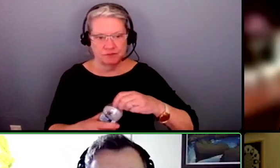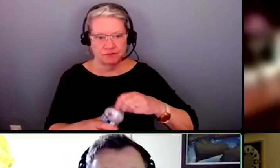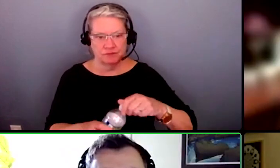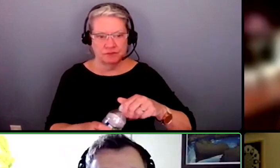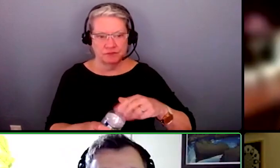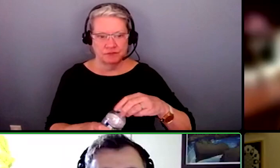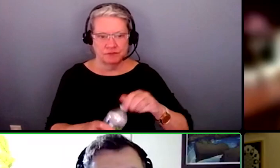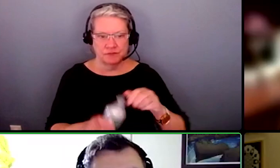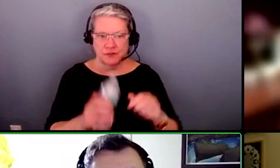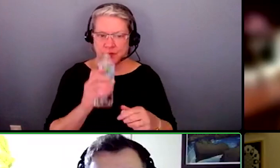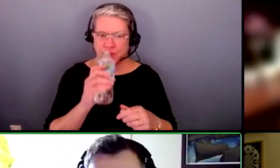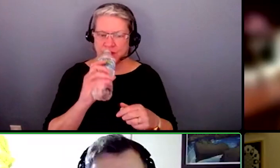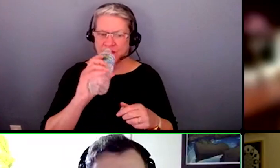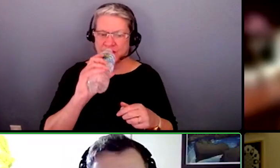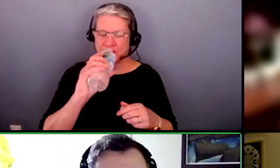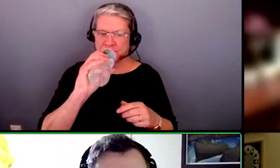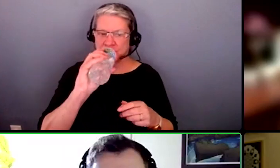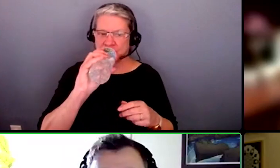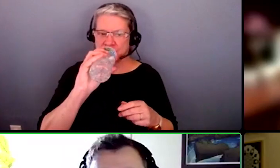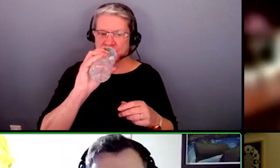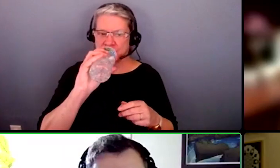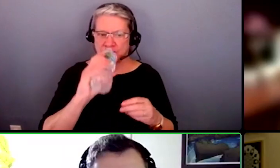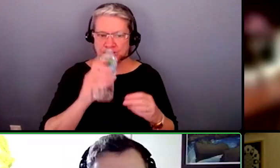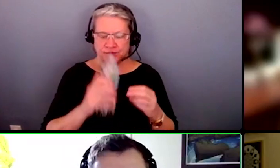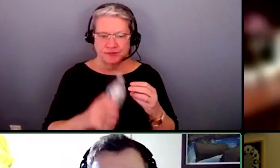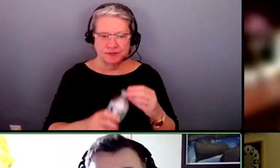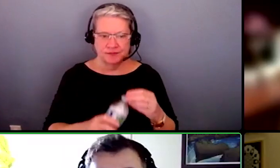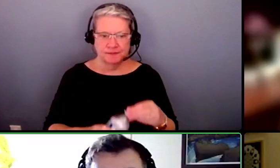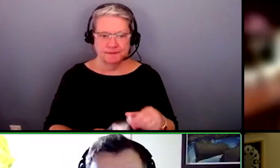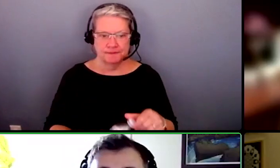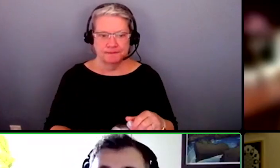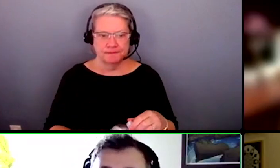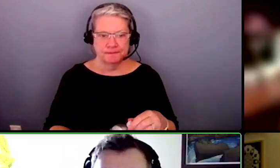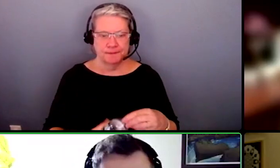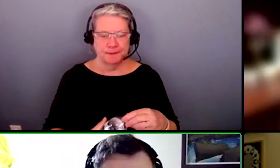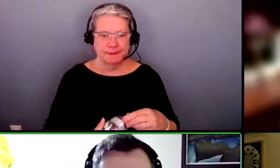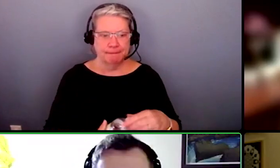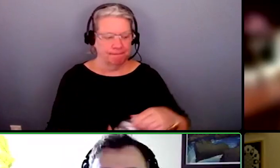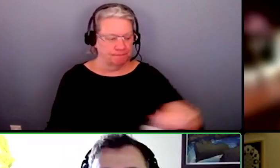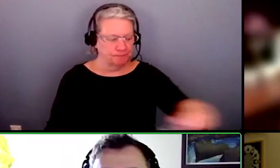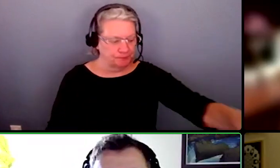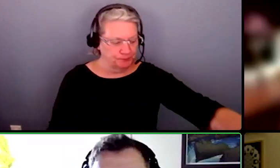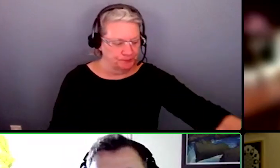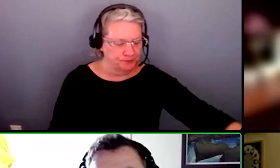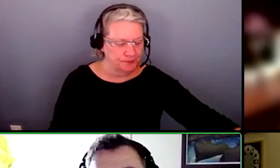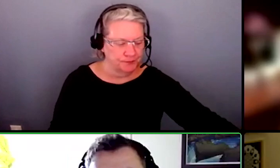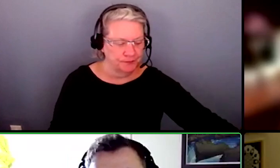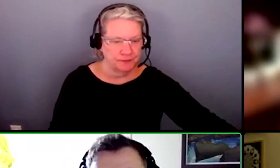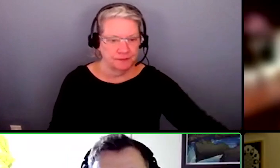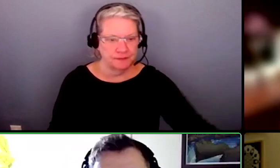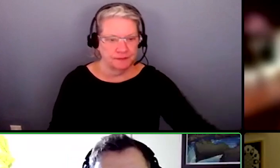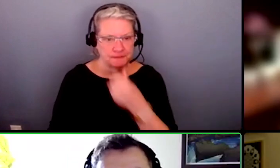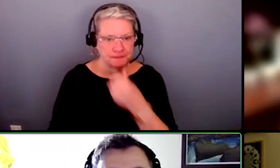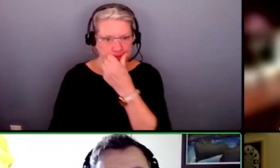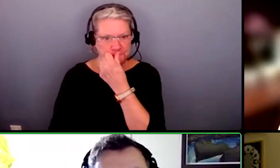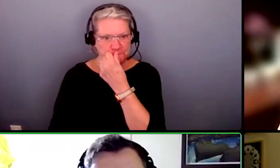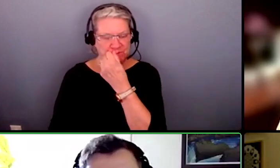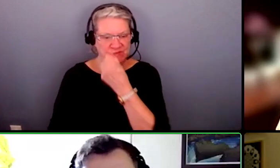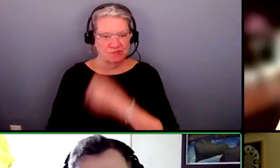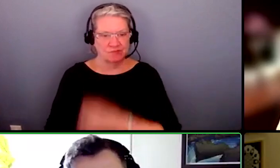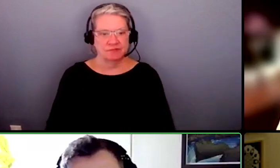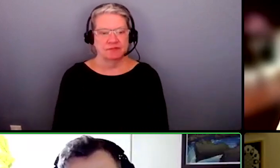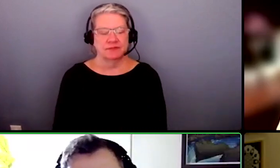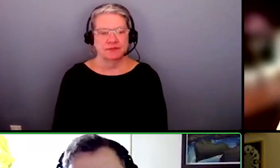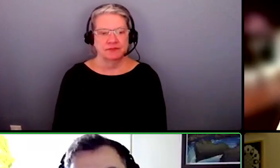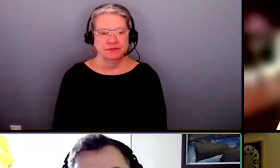the person is able to pass that themselves or through care rehab. Just as we have pre-signed language and service shortage, we